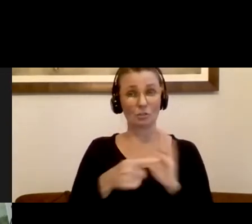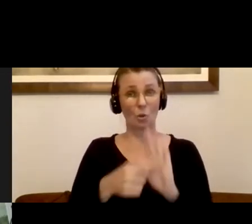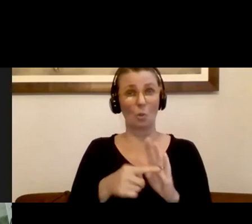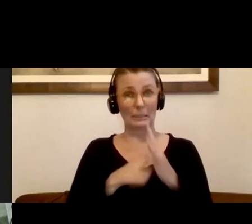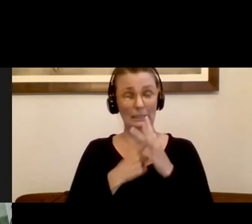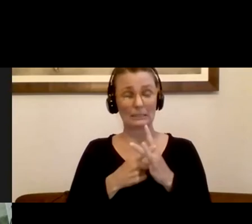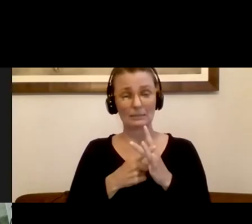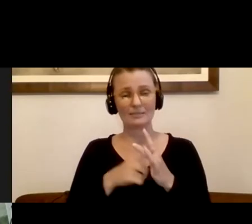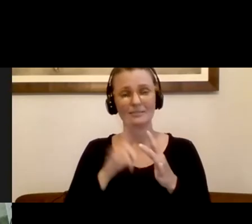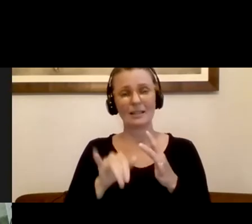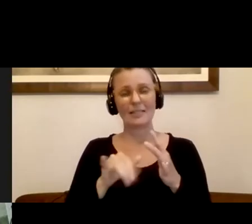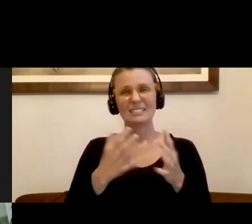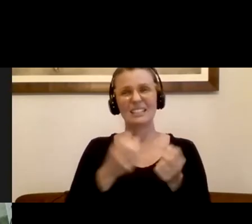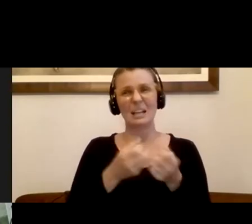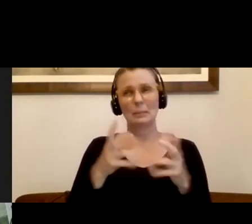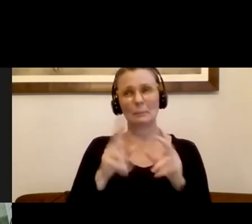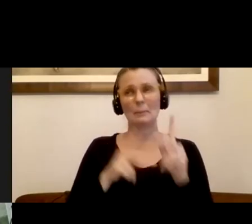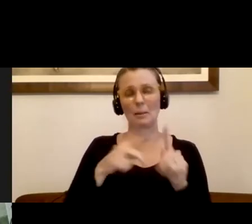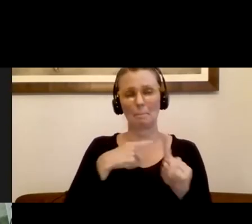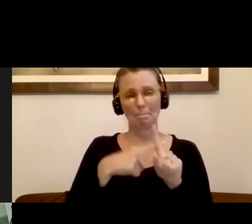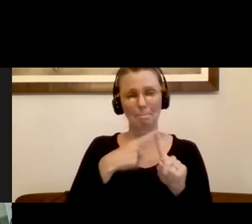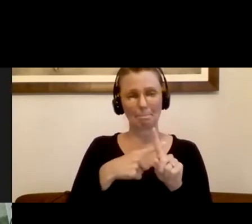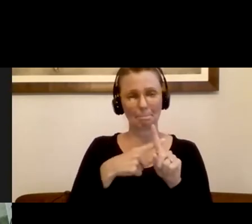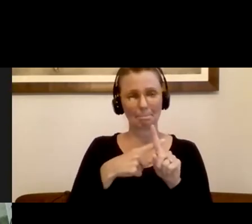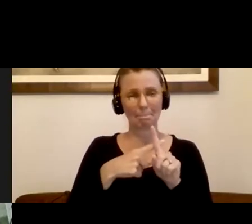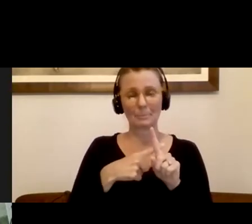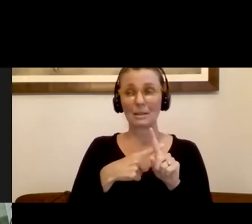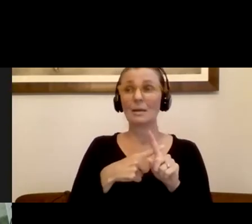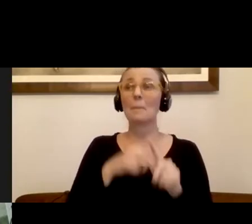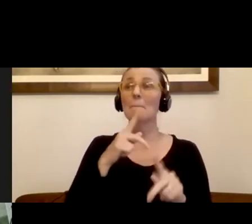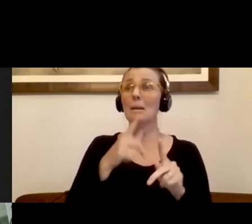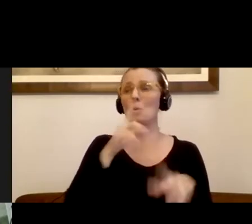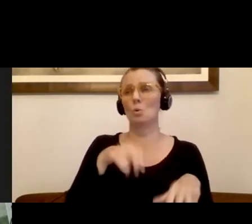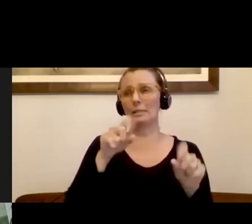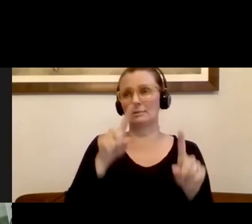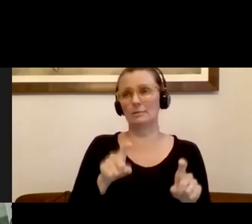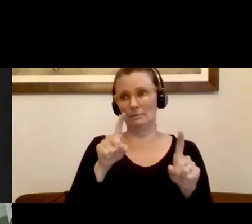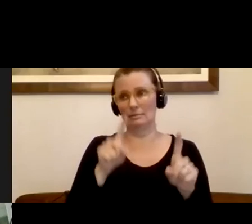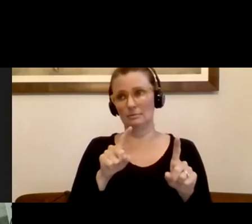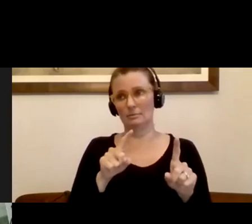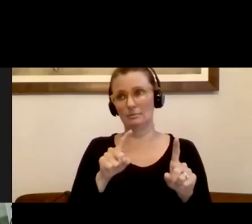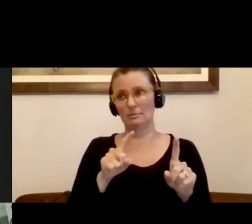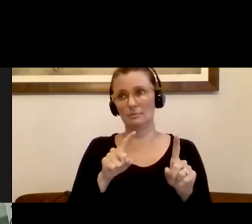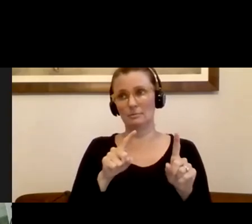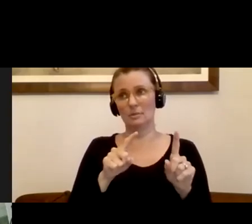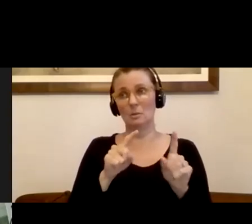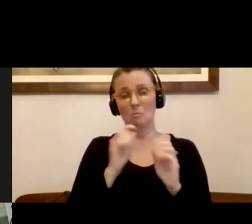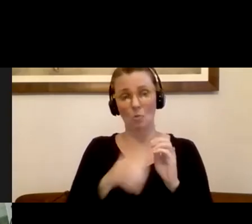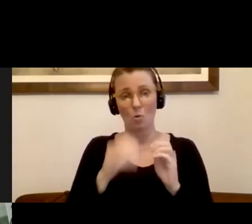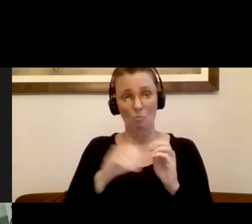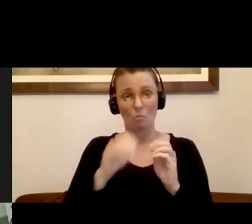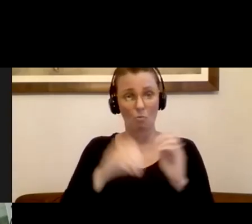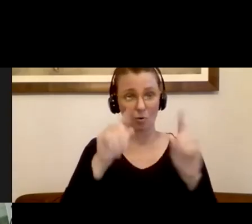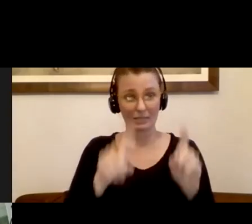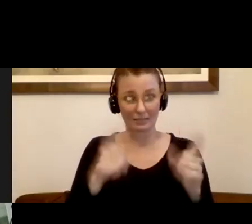to the positivity rate. And that's only the people that have been tested. So we really, so the more testing that we see happening, we see